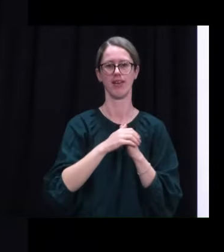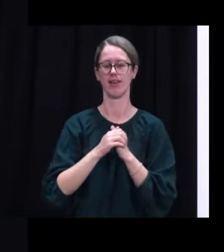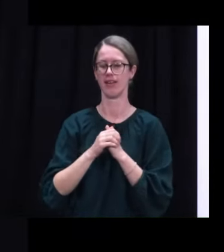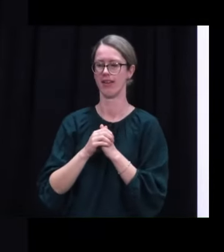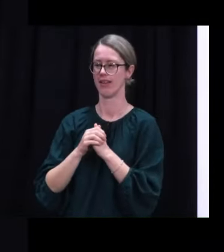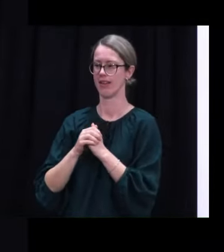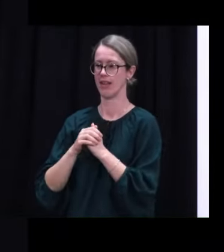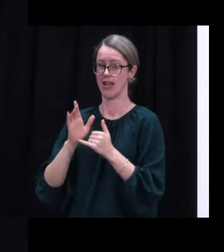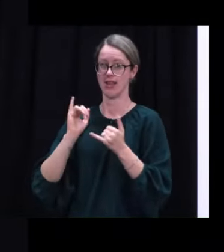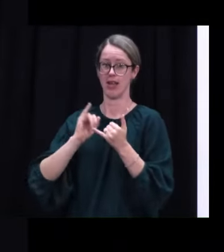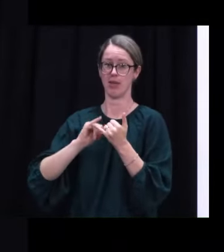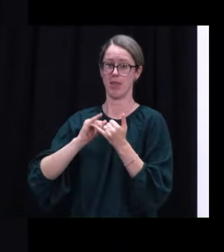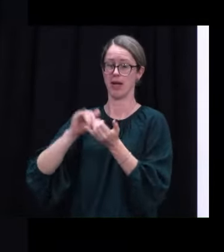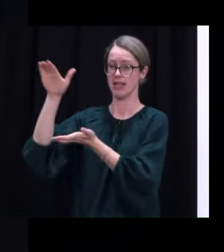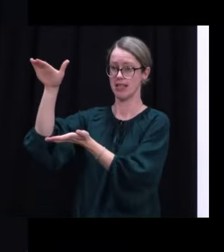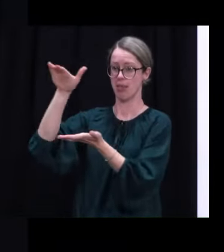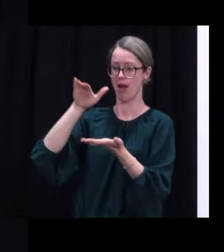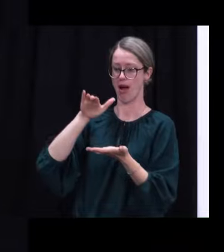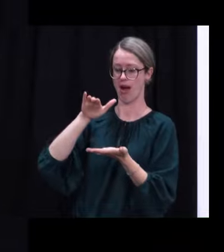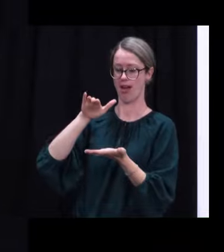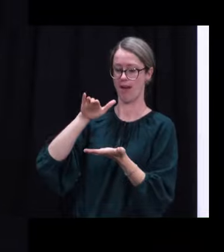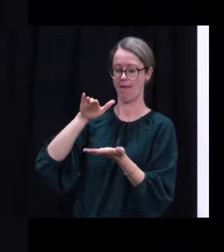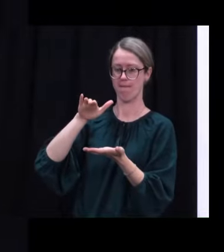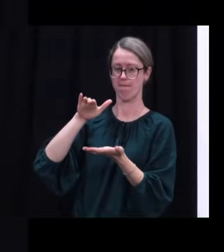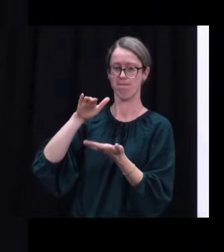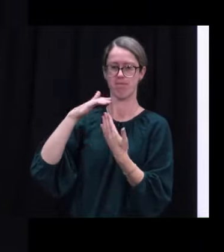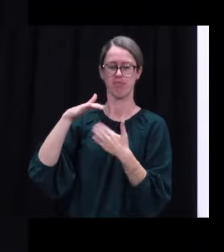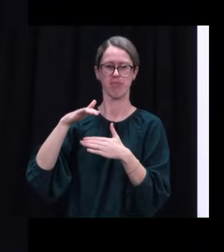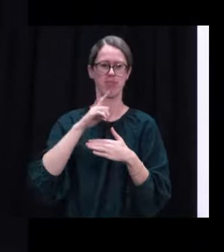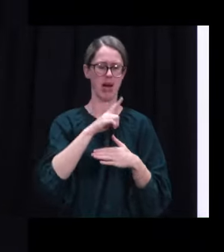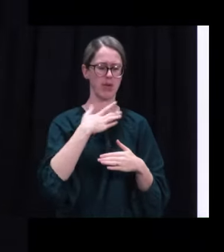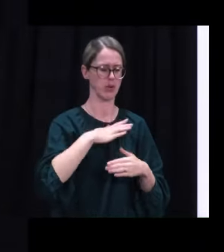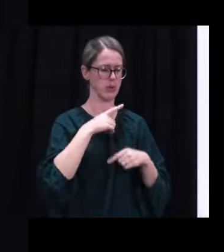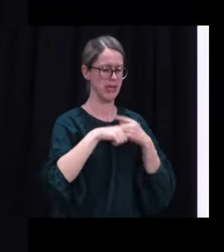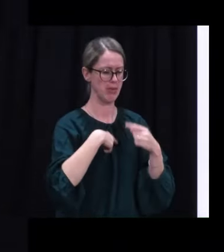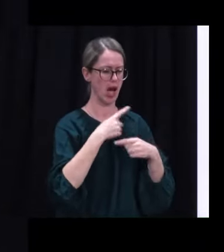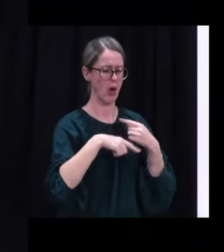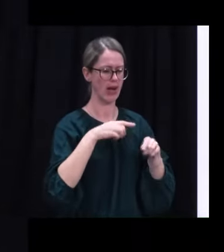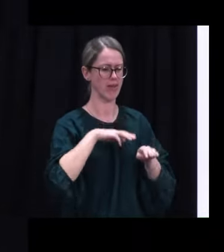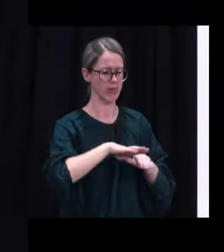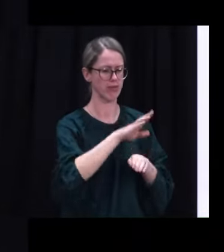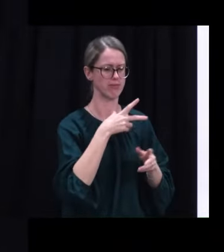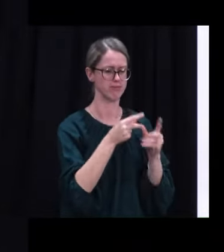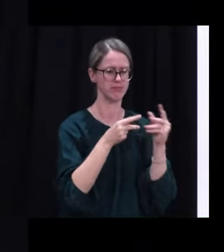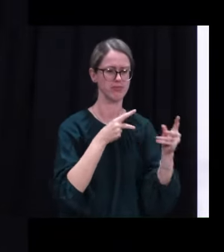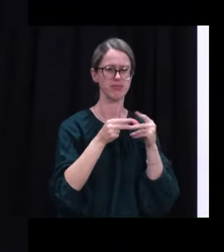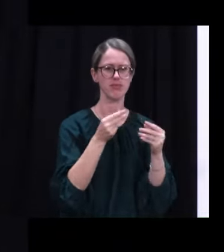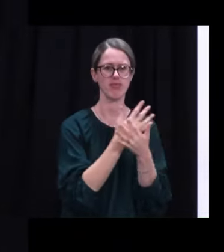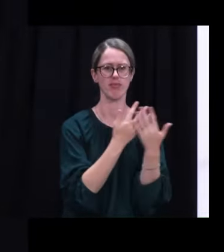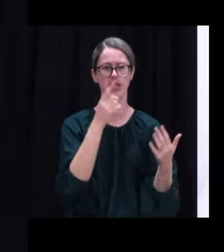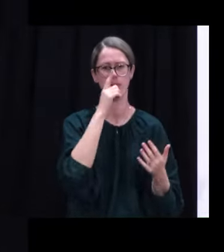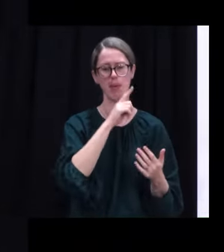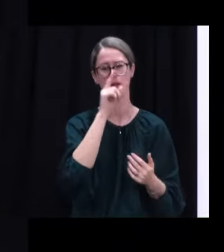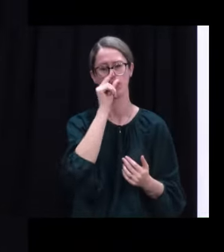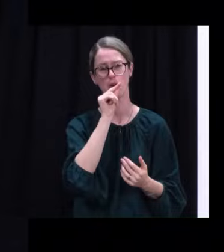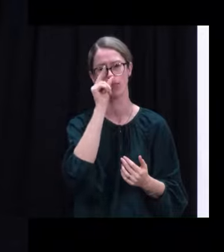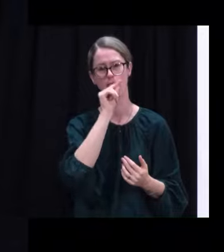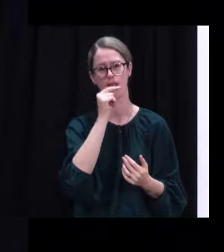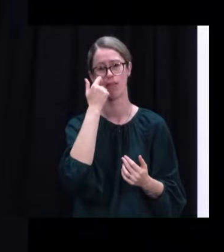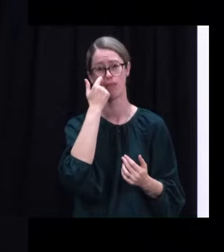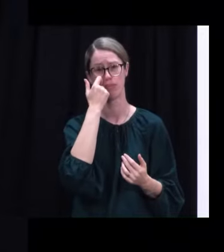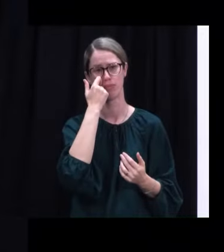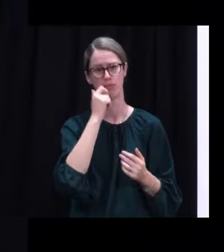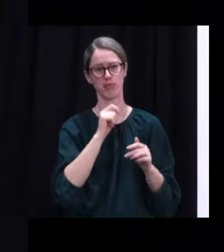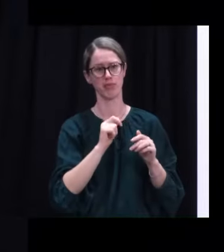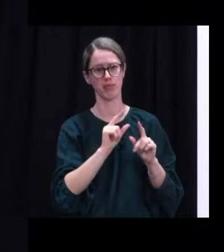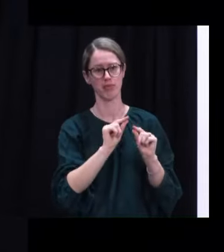available in September. We made a call, though. We just wanted to keep that surge going. Vaccinate as many people as possible and